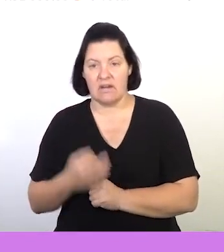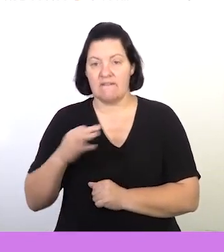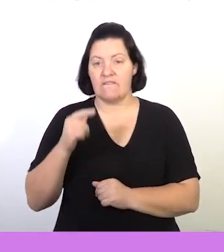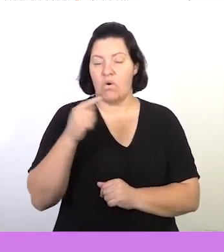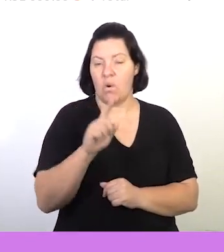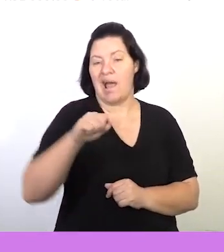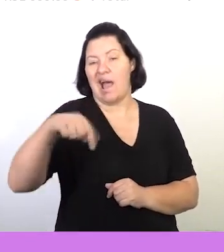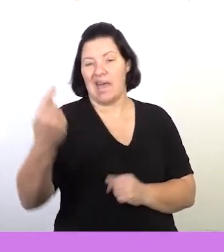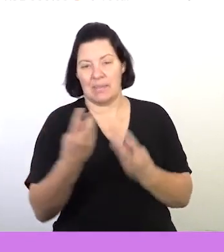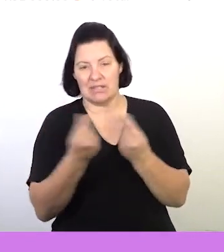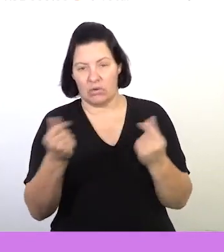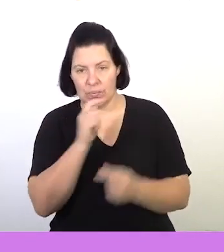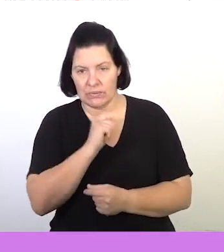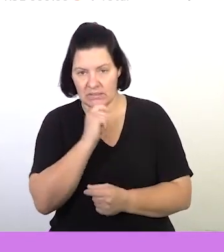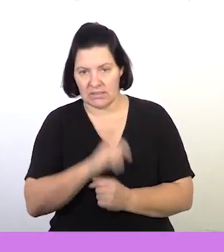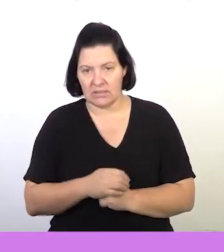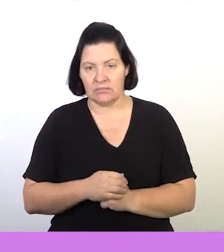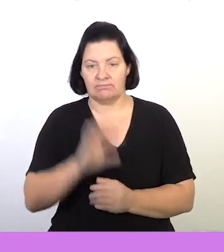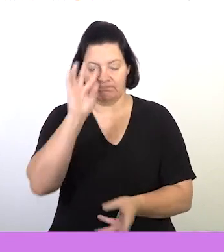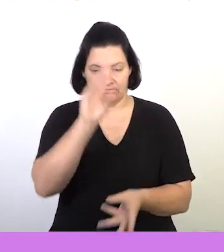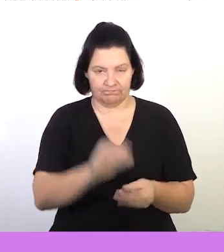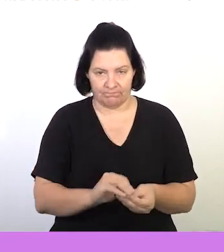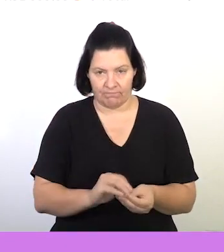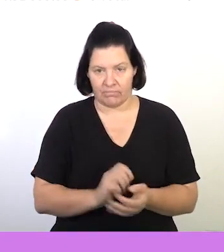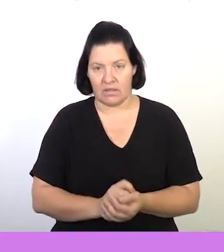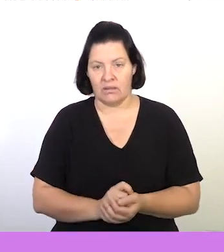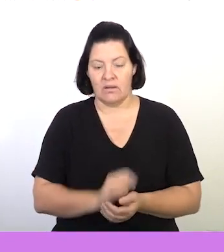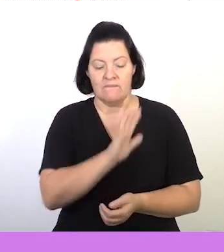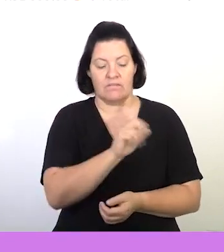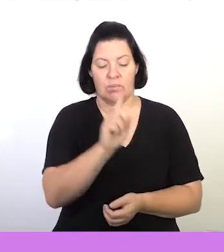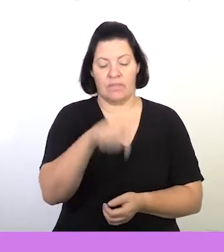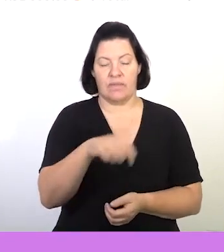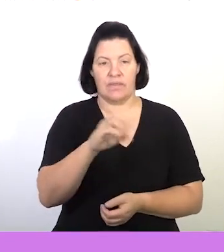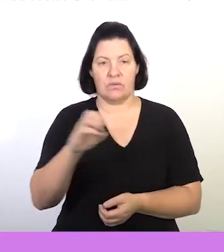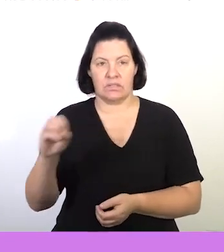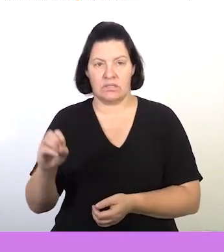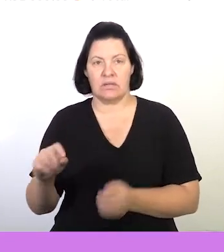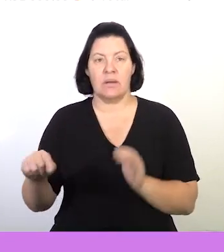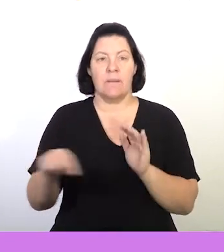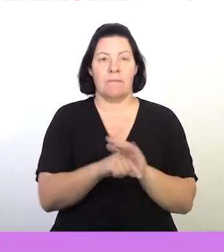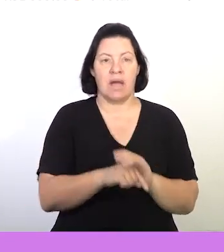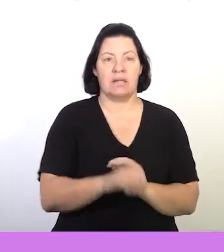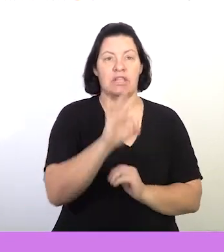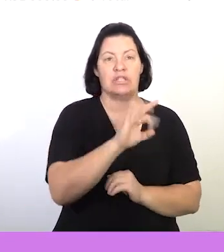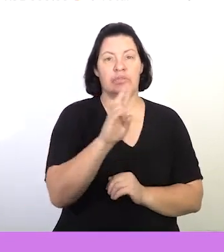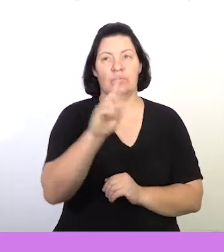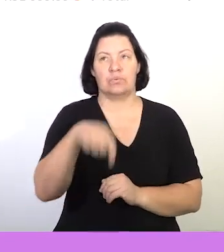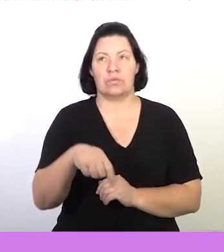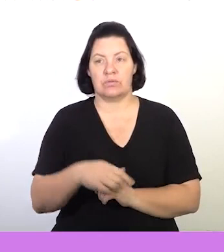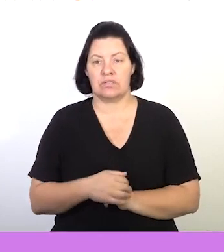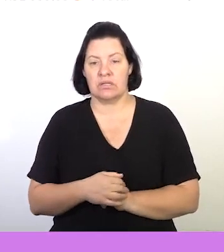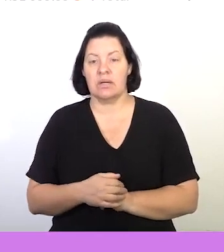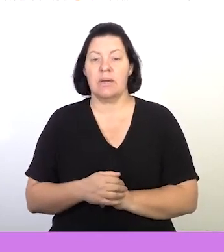that is for other material used. Let's quickly type that in. So it's 51,000 minus 32